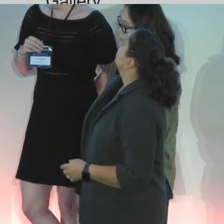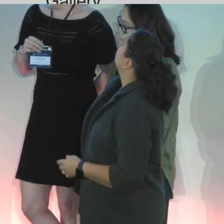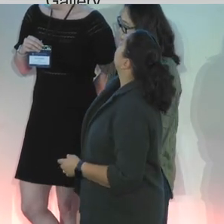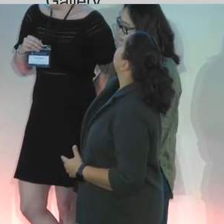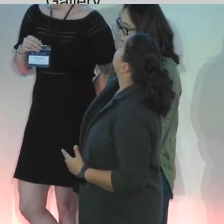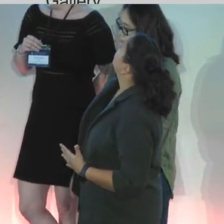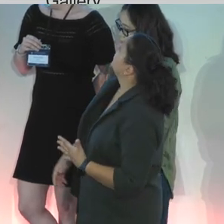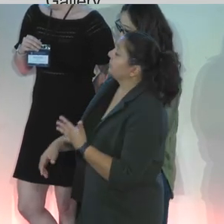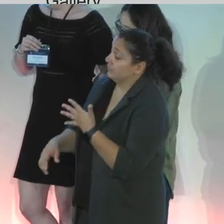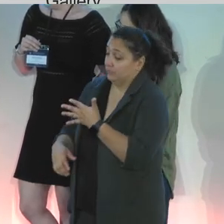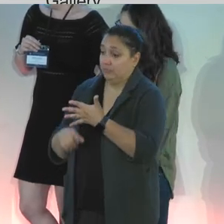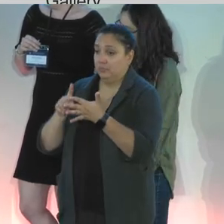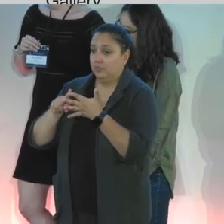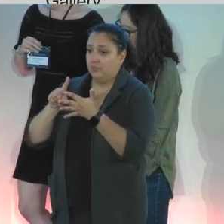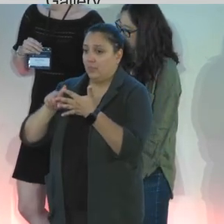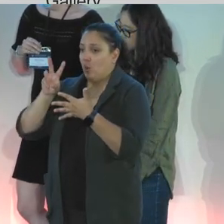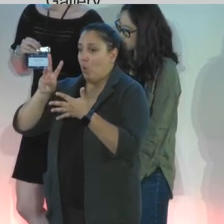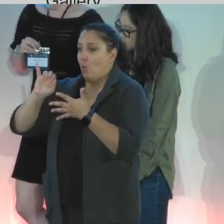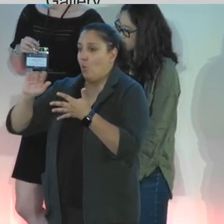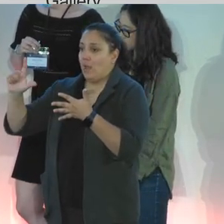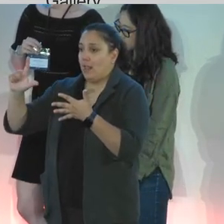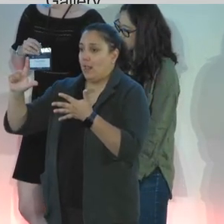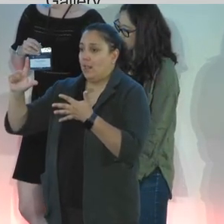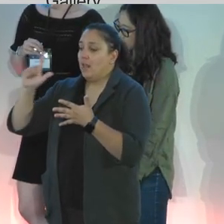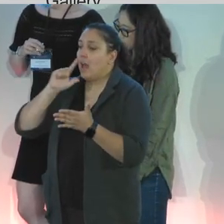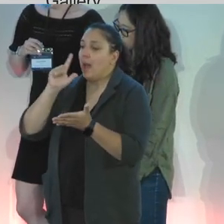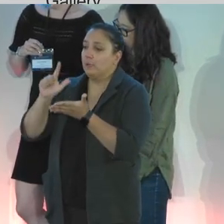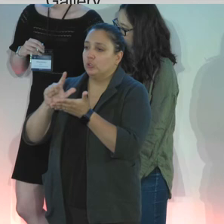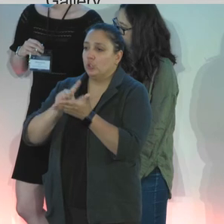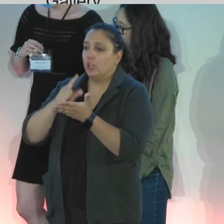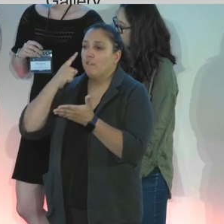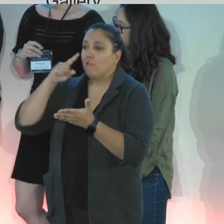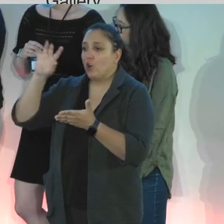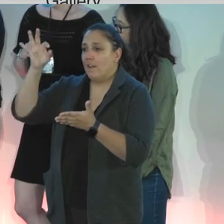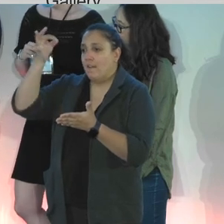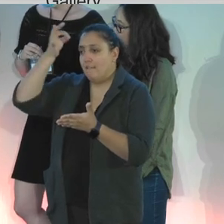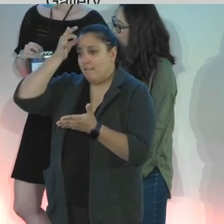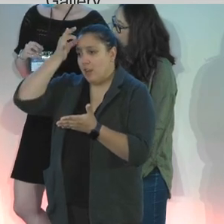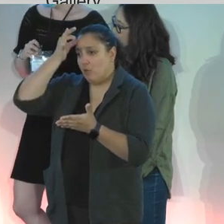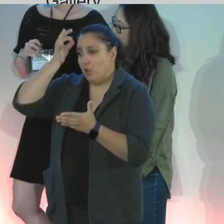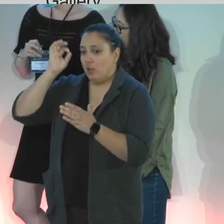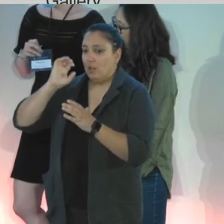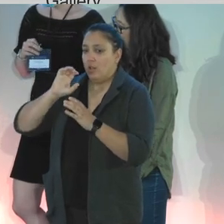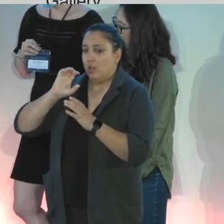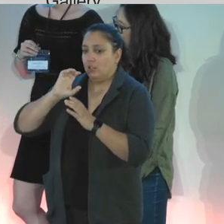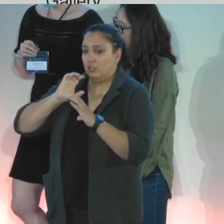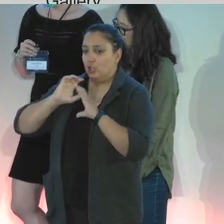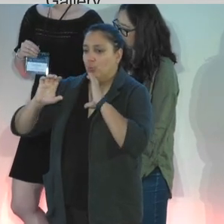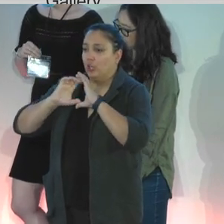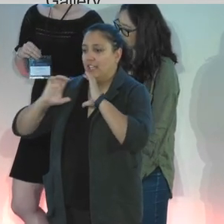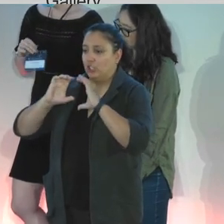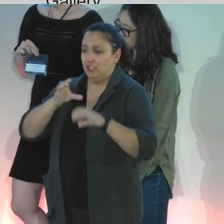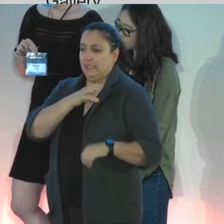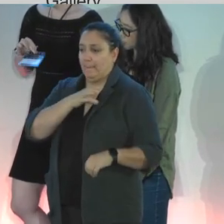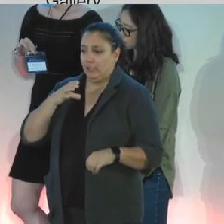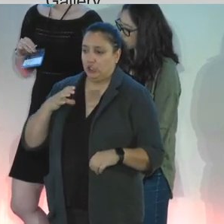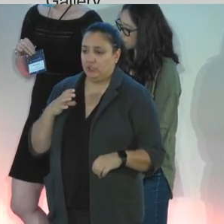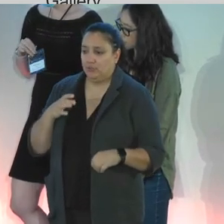Hello. My name is Will Schell. I'm an attorney in the Federal Communications Commission. I have the honor of